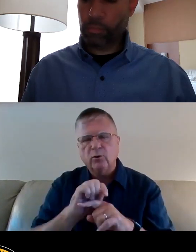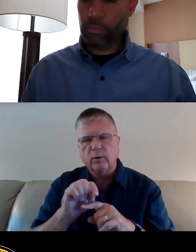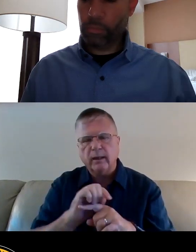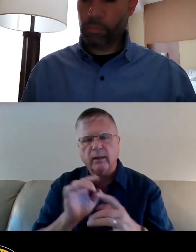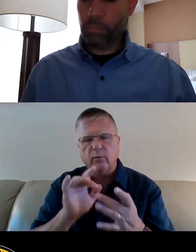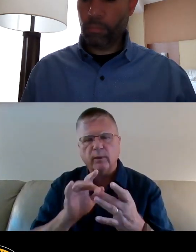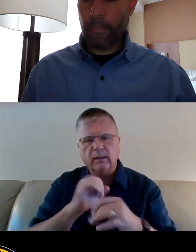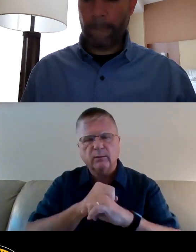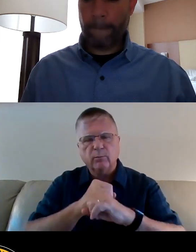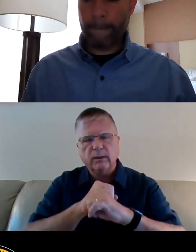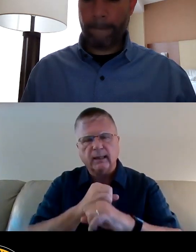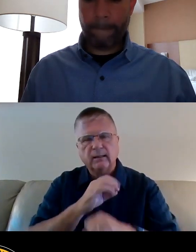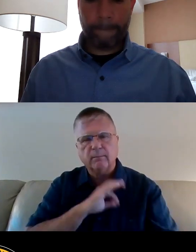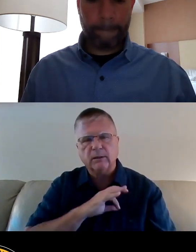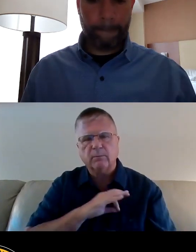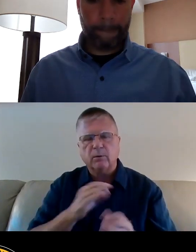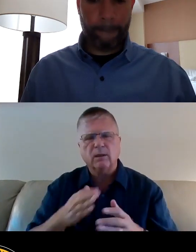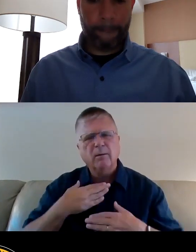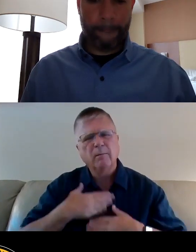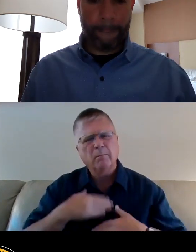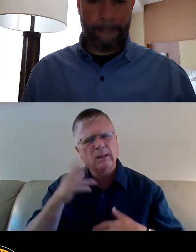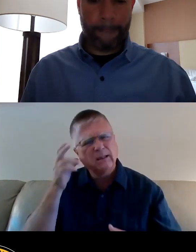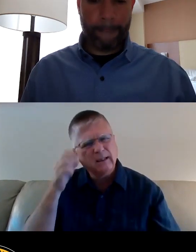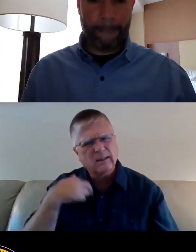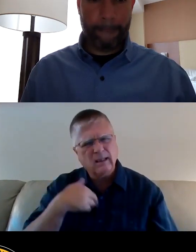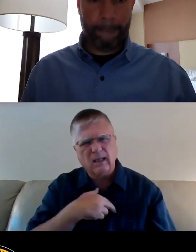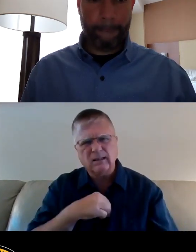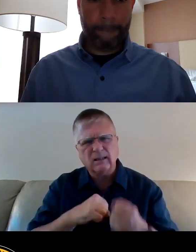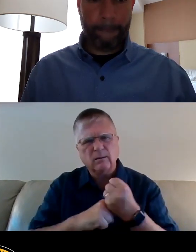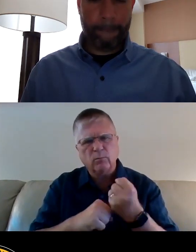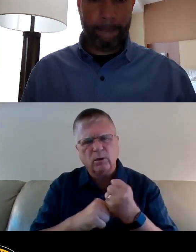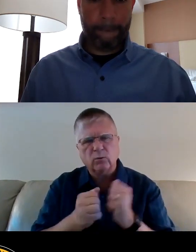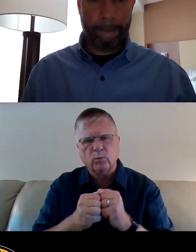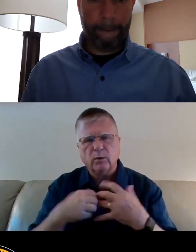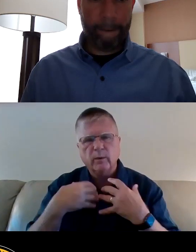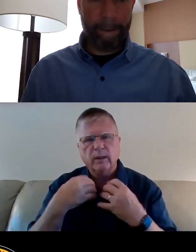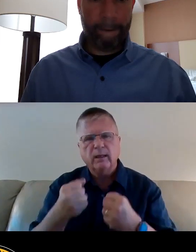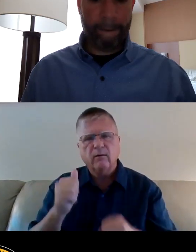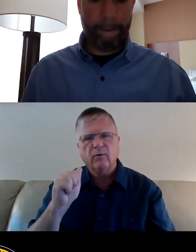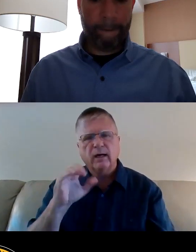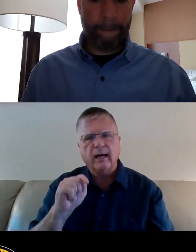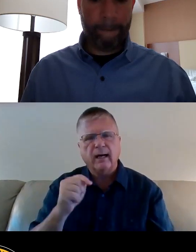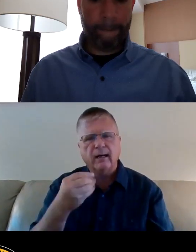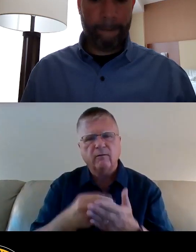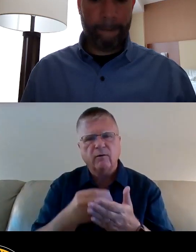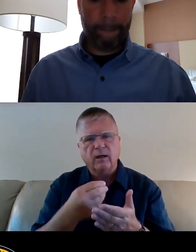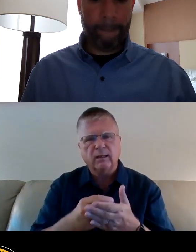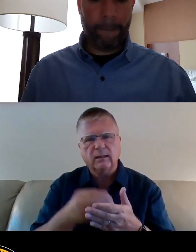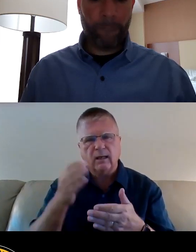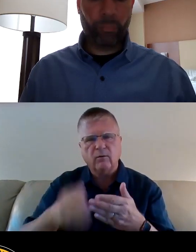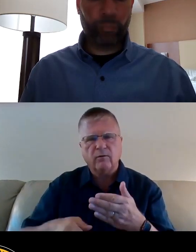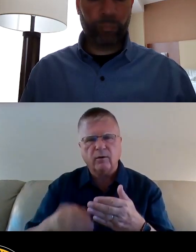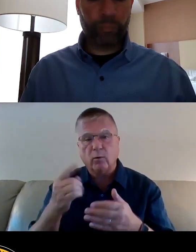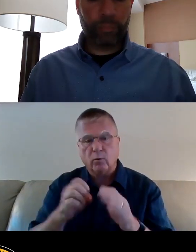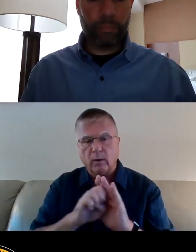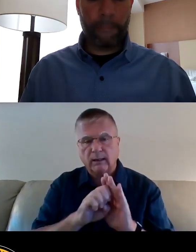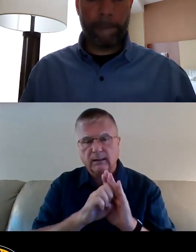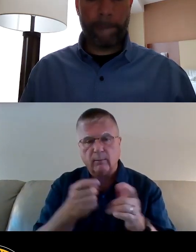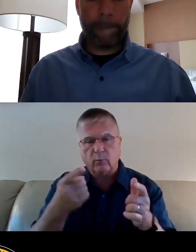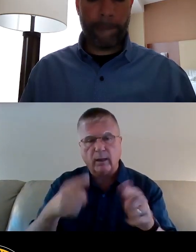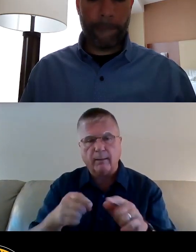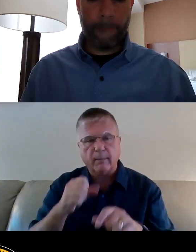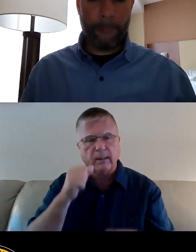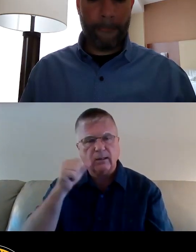Please listen to us. Please support us with Recovery Act funds. I'm going to close with one example that happened yesterday.